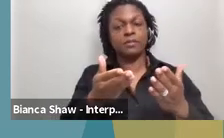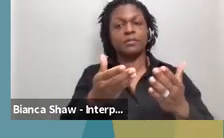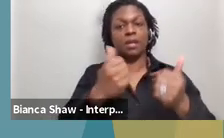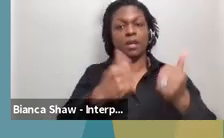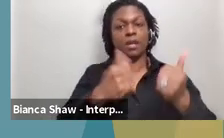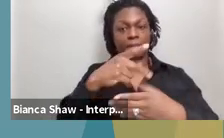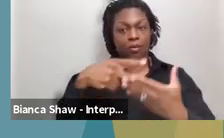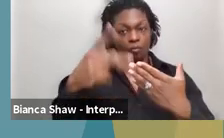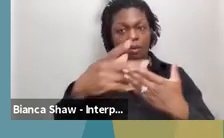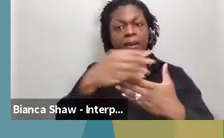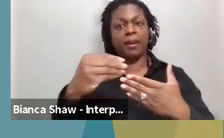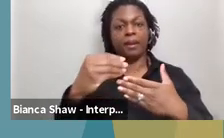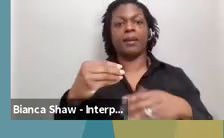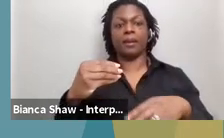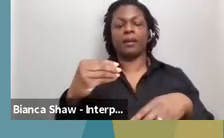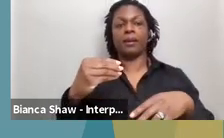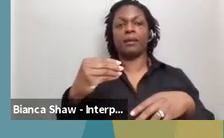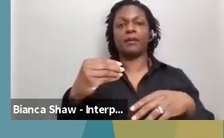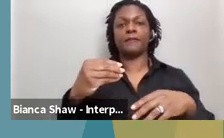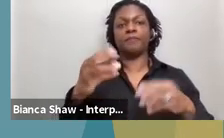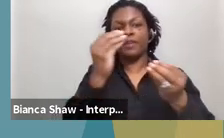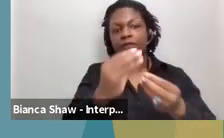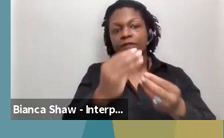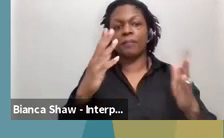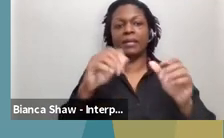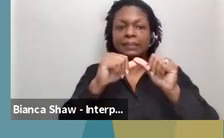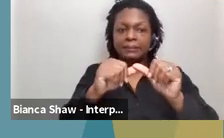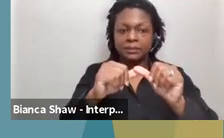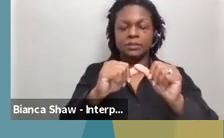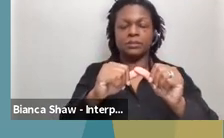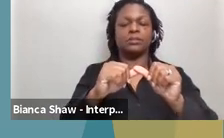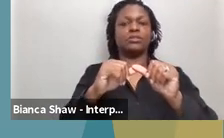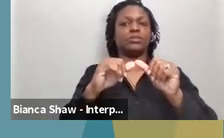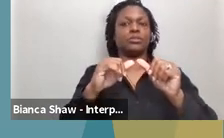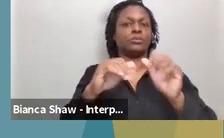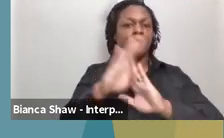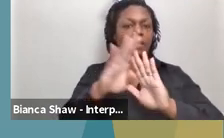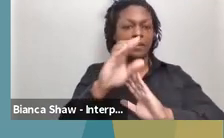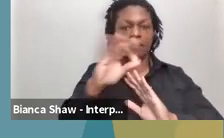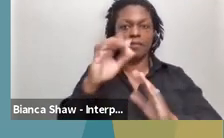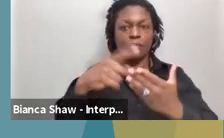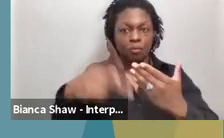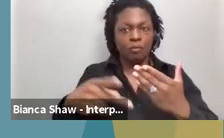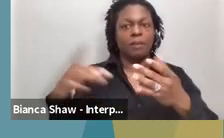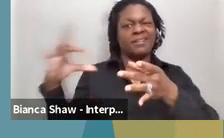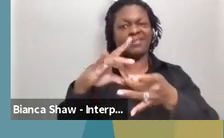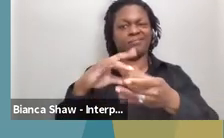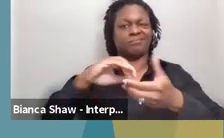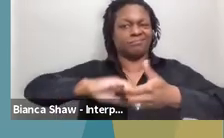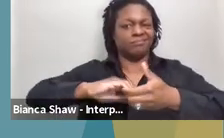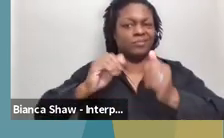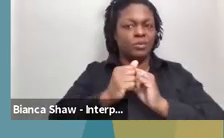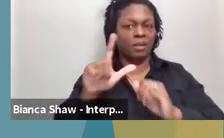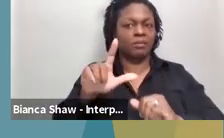being, uh, and informing the continued development and improvement of the program in collaboration with the commission for the deaf. So,